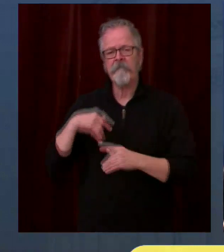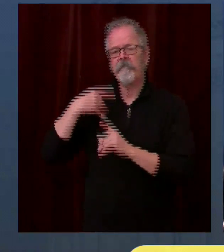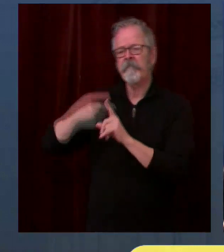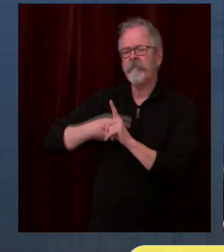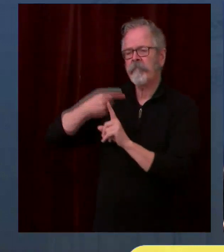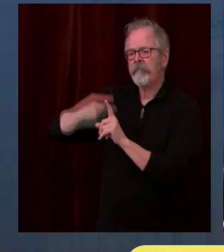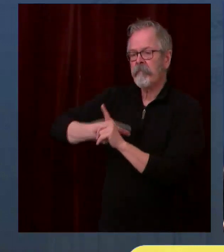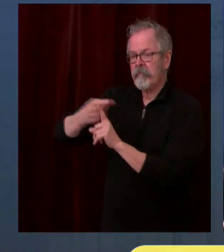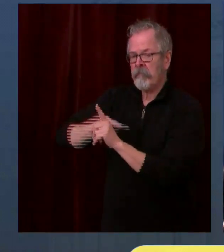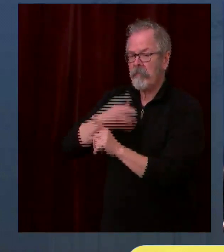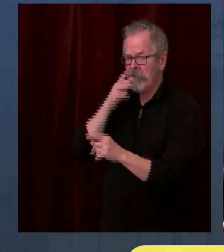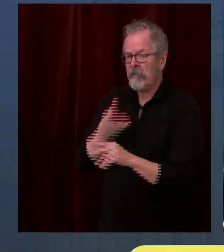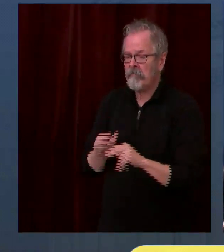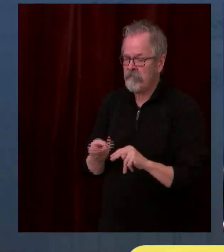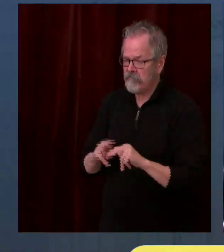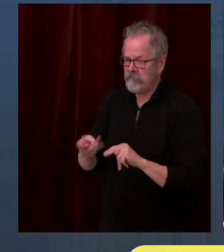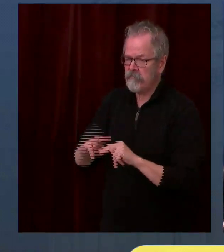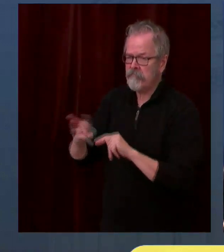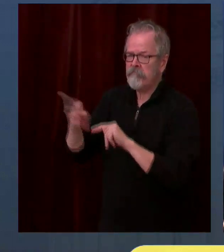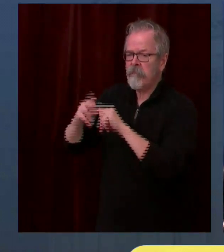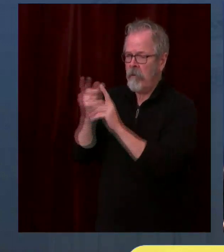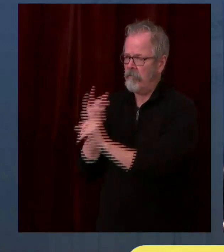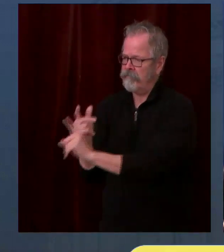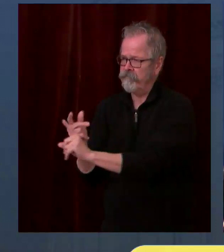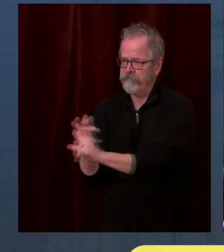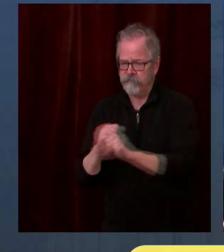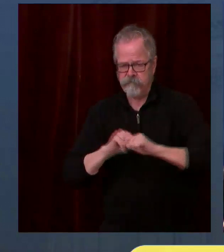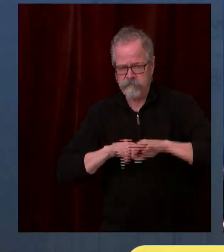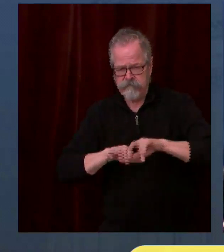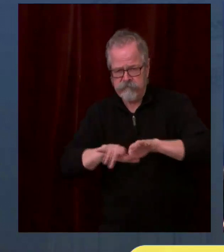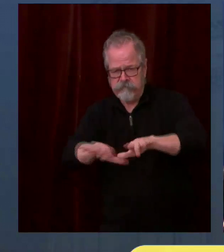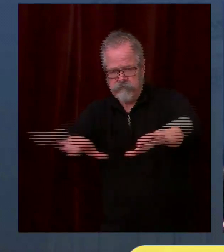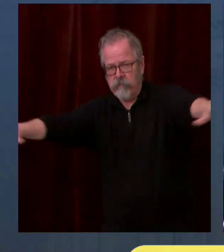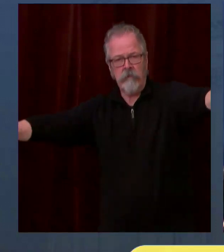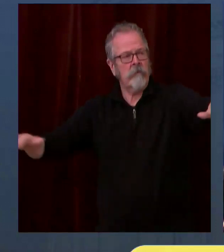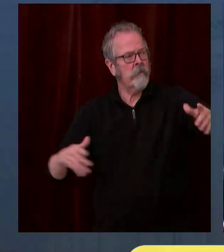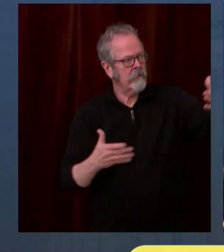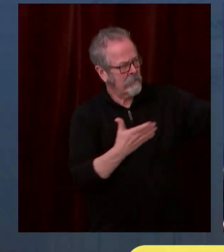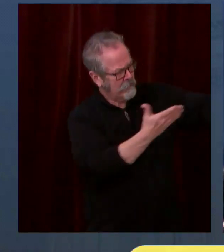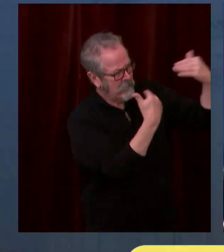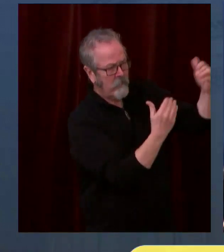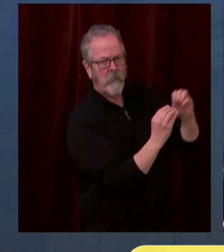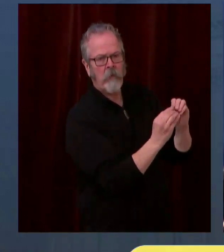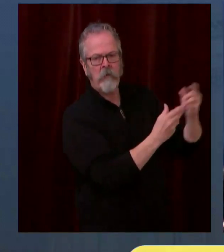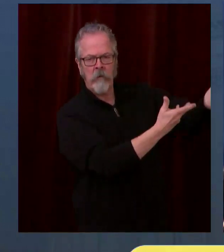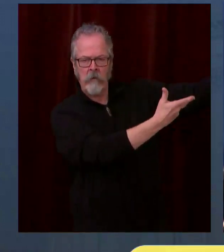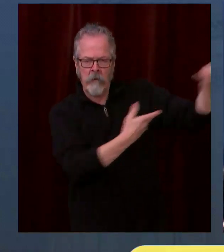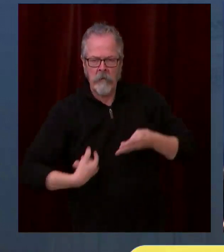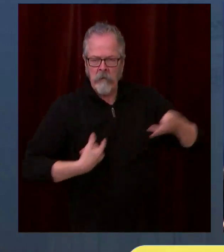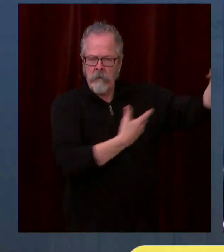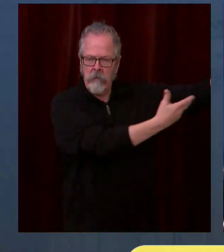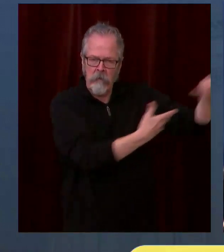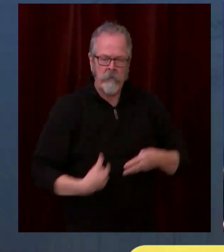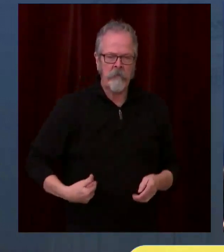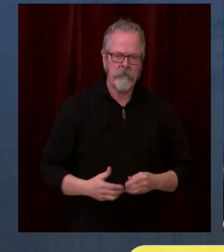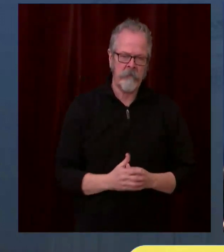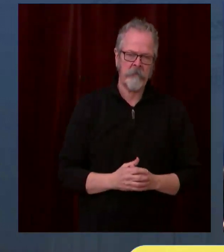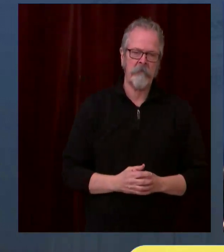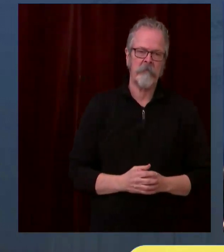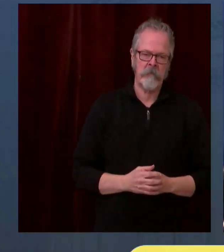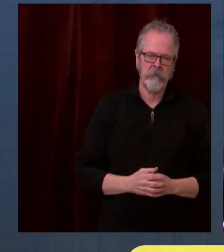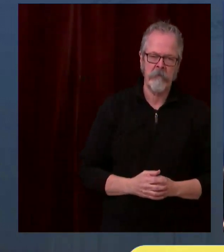Now, we have to realize, I'm sure Washingtonians do, that when in establishing this goal of 45,000